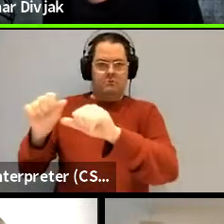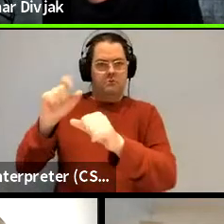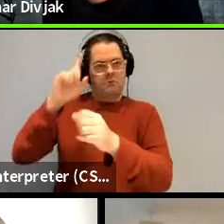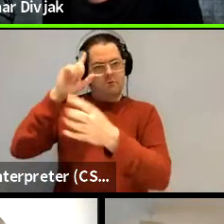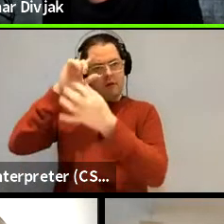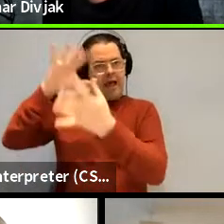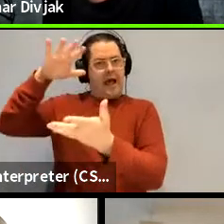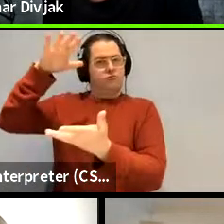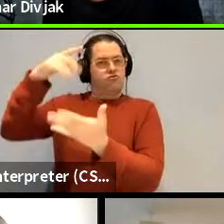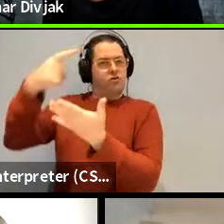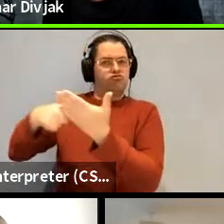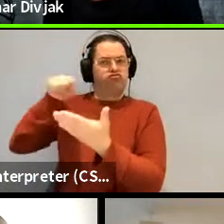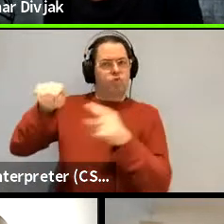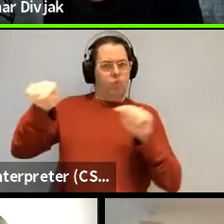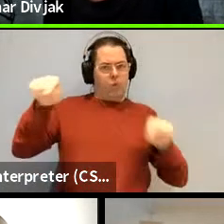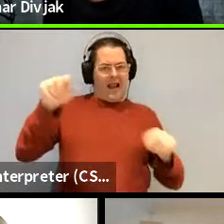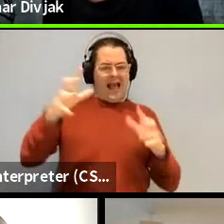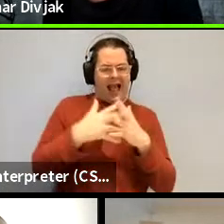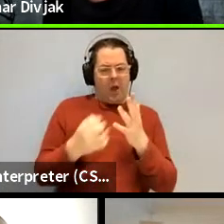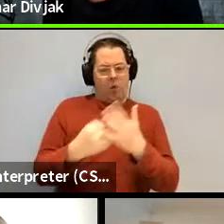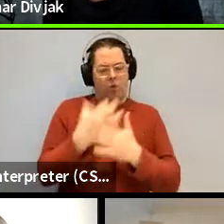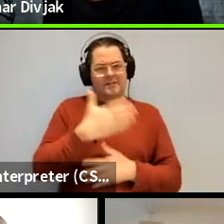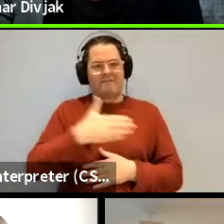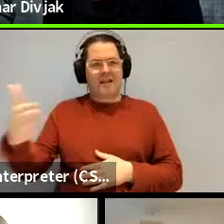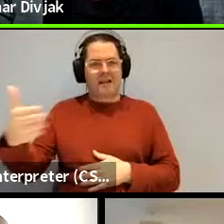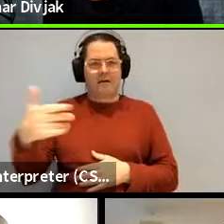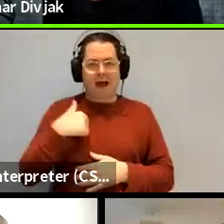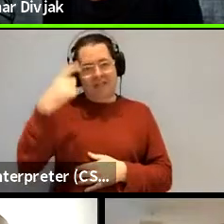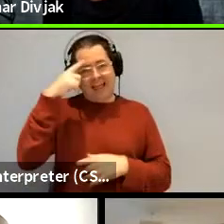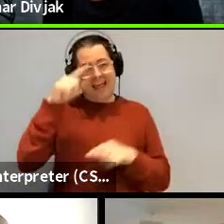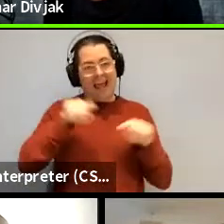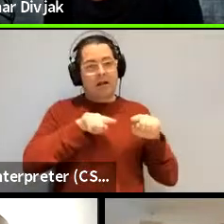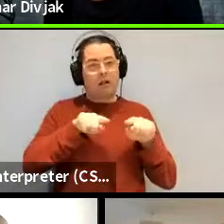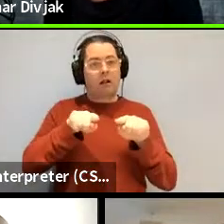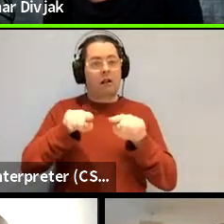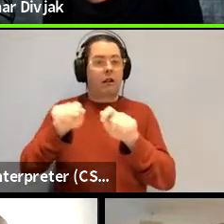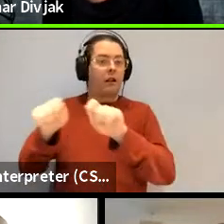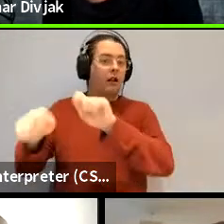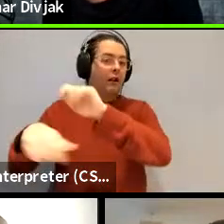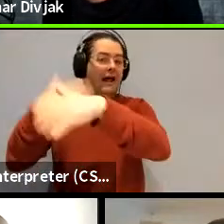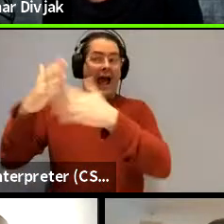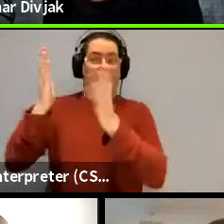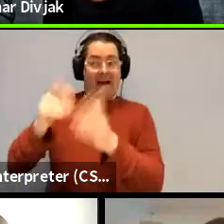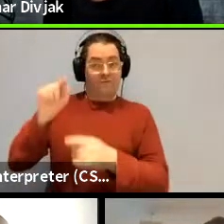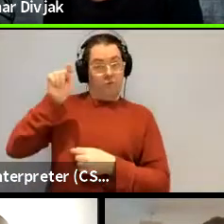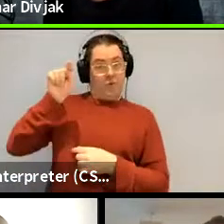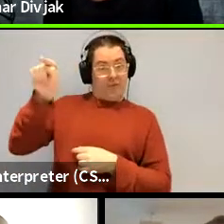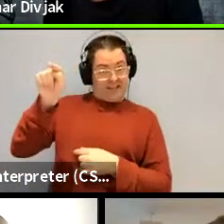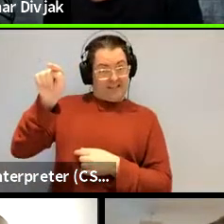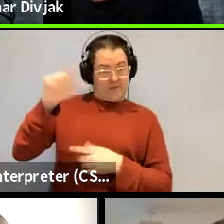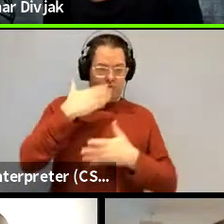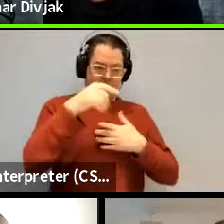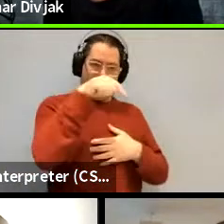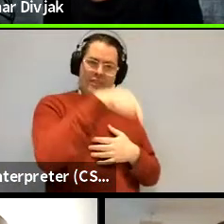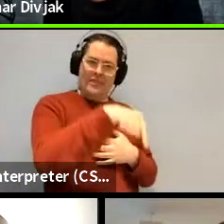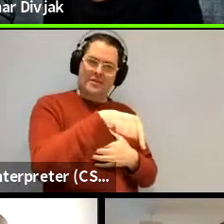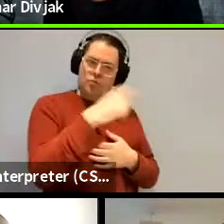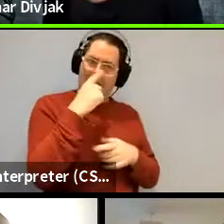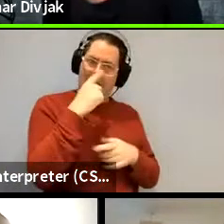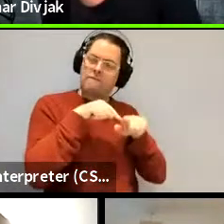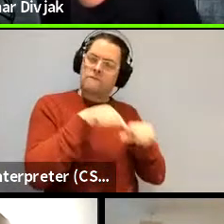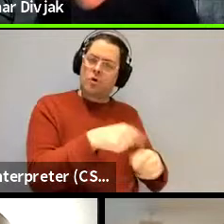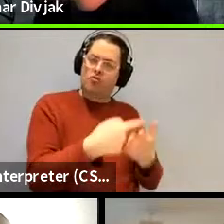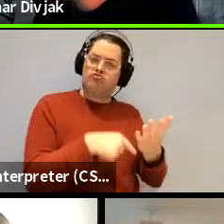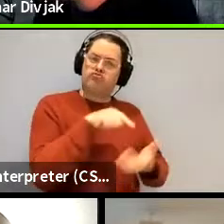the higher level abstractions but i think yeah they can coexist and you don't need the higher one to to to be able to behave according to the lower